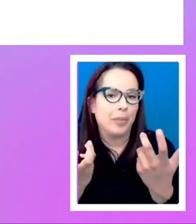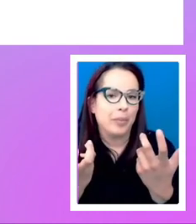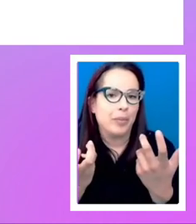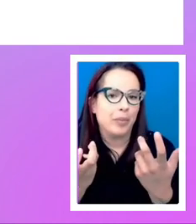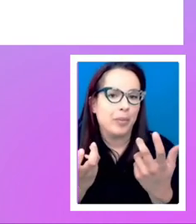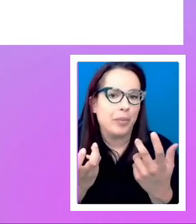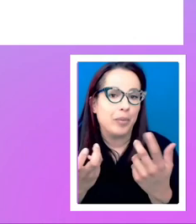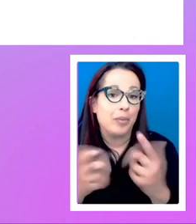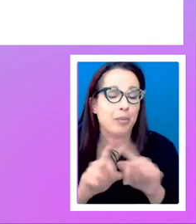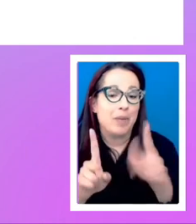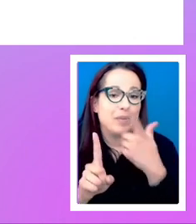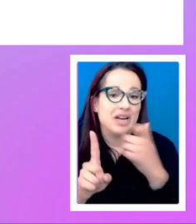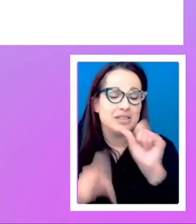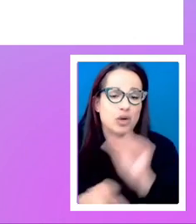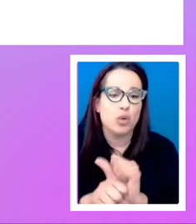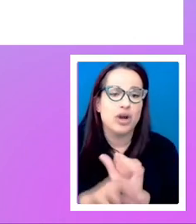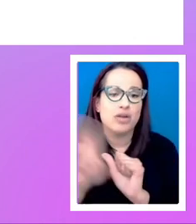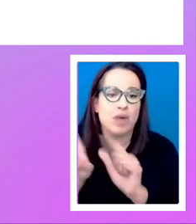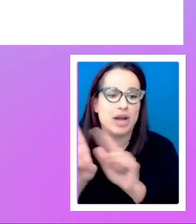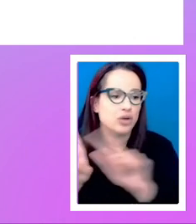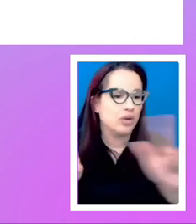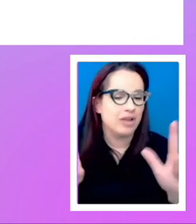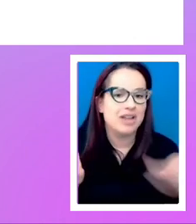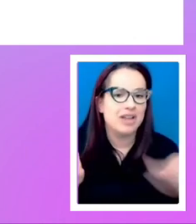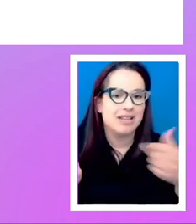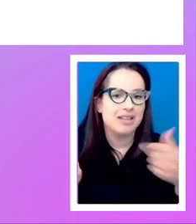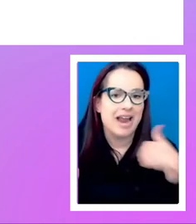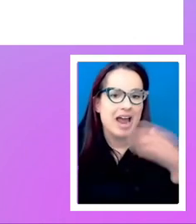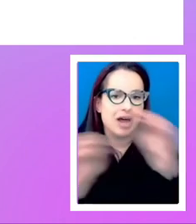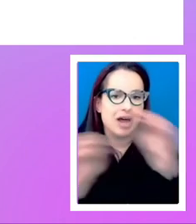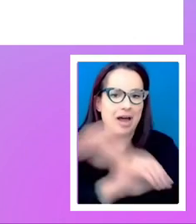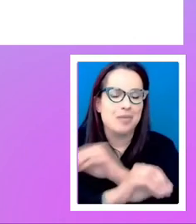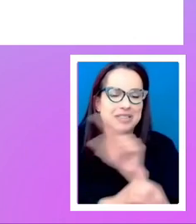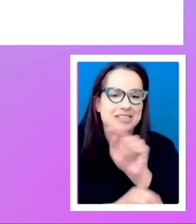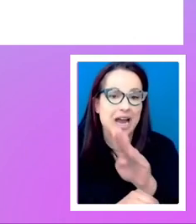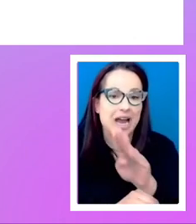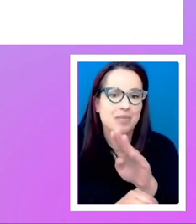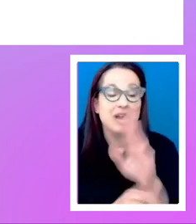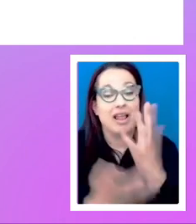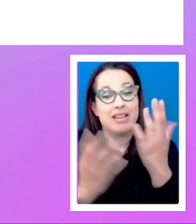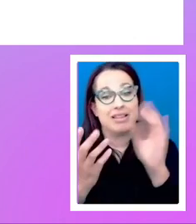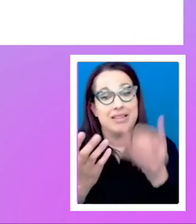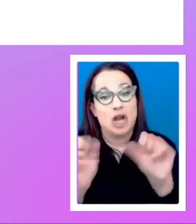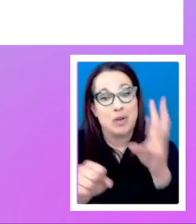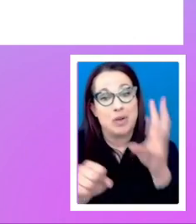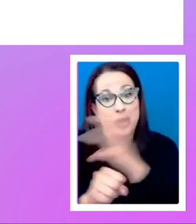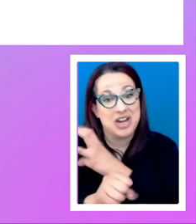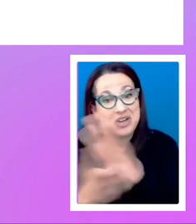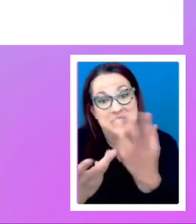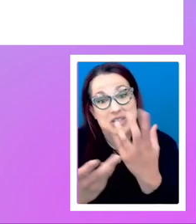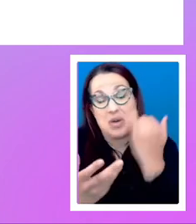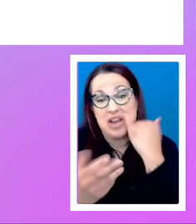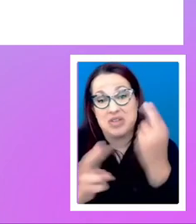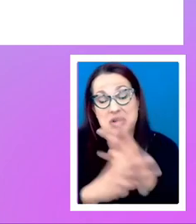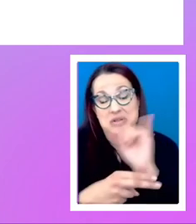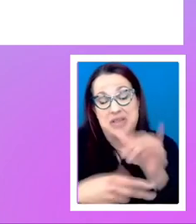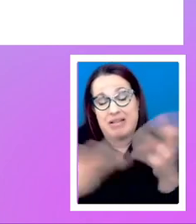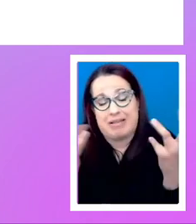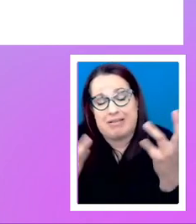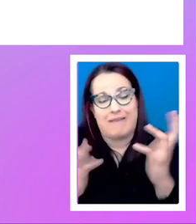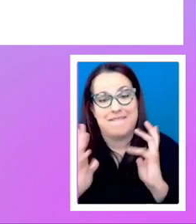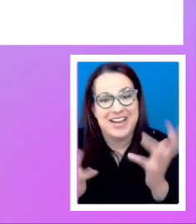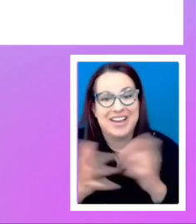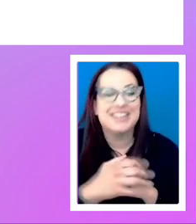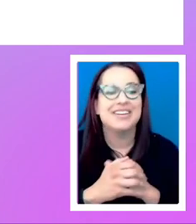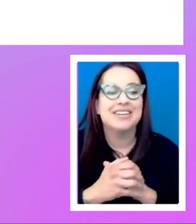they're working right to left, they'd then have left to right tabbing, which would be weird to someone who used that writing mode. So yeah, I mean, that's the thing is